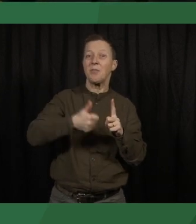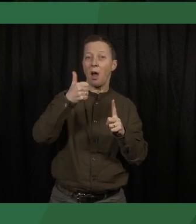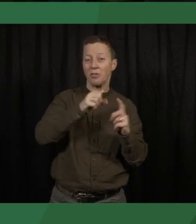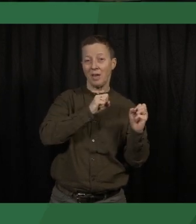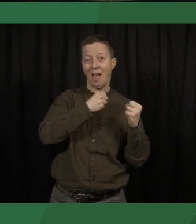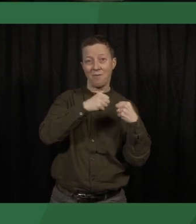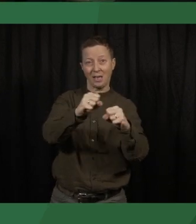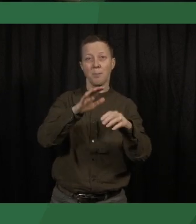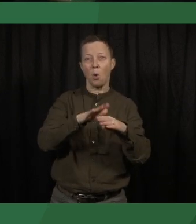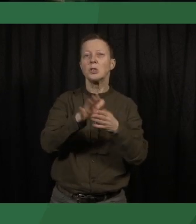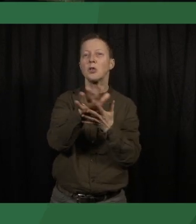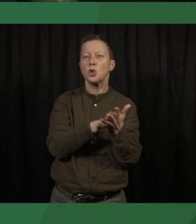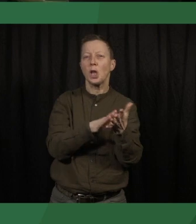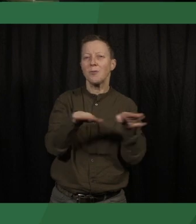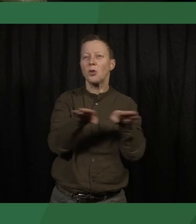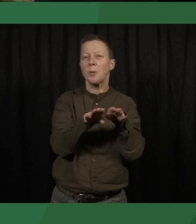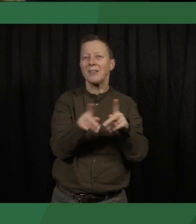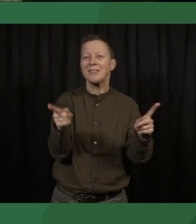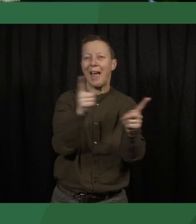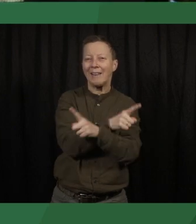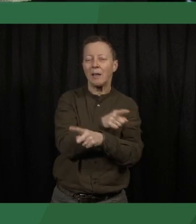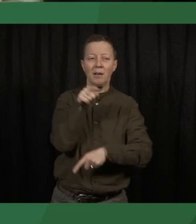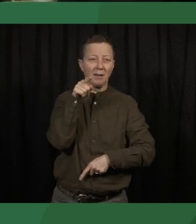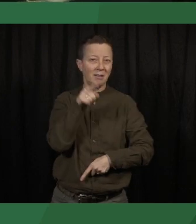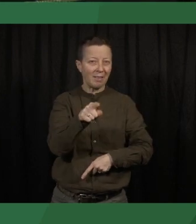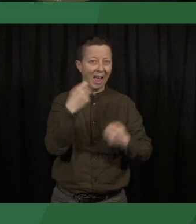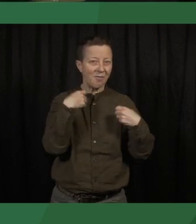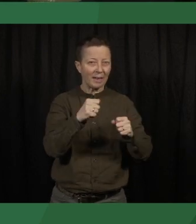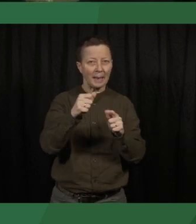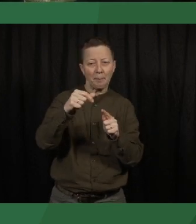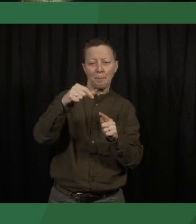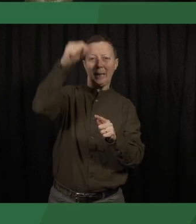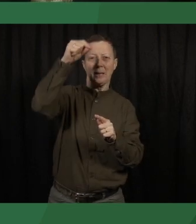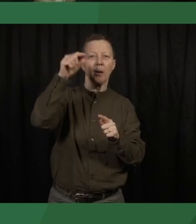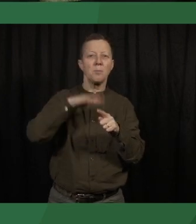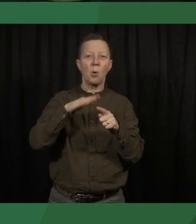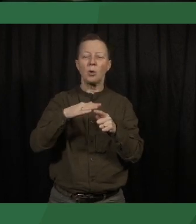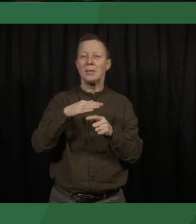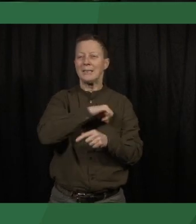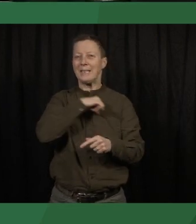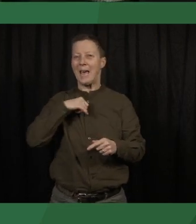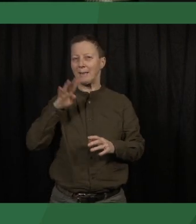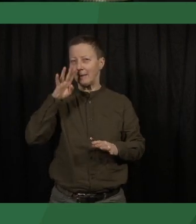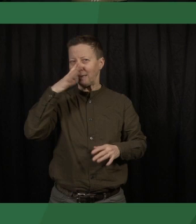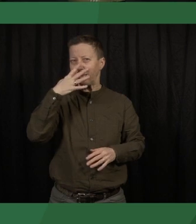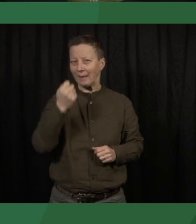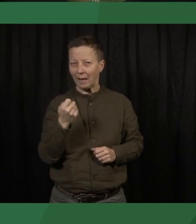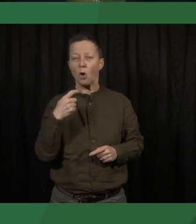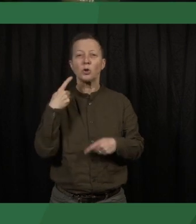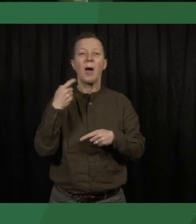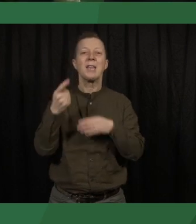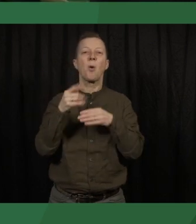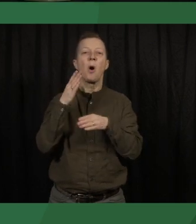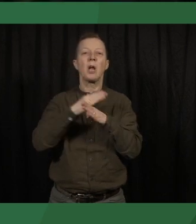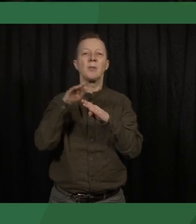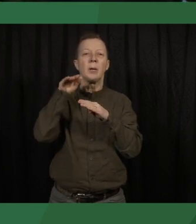of democratic change. This effect peaked around the late 1990s and then gradually declined.